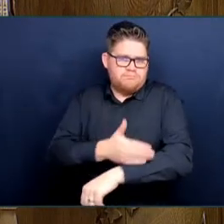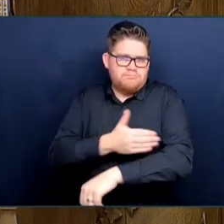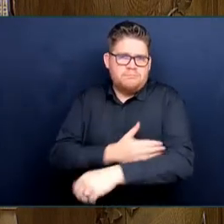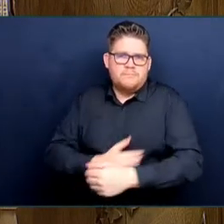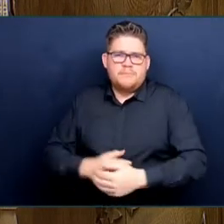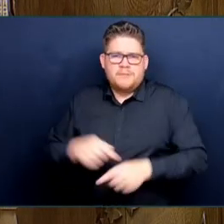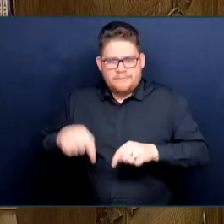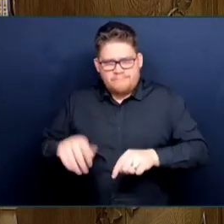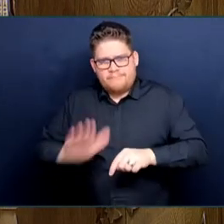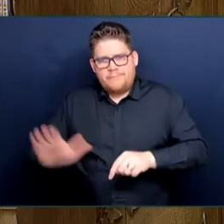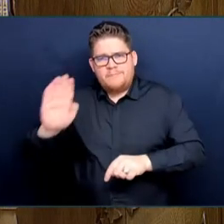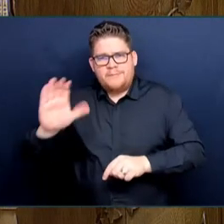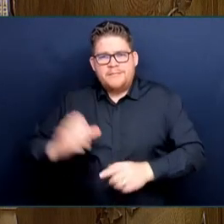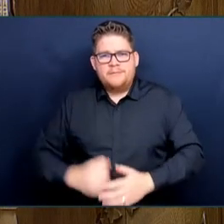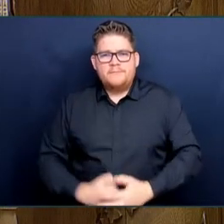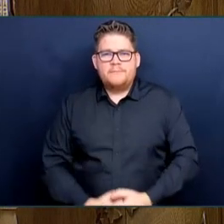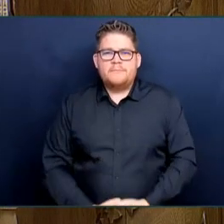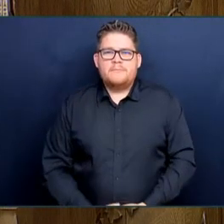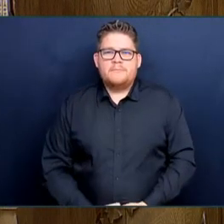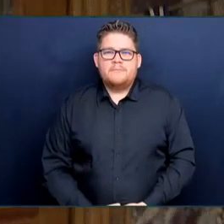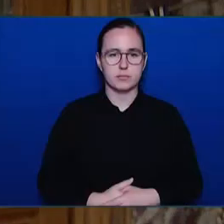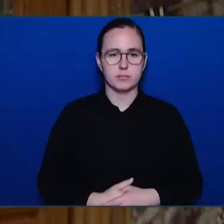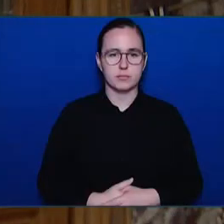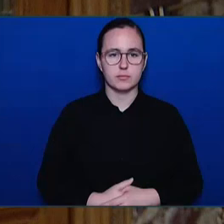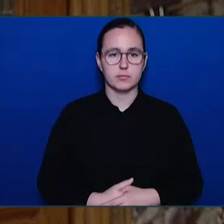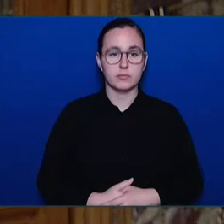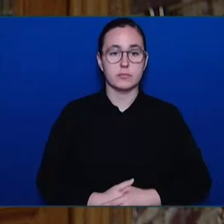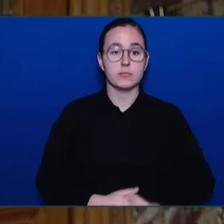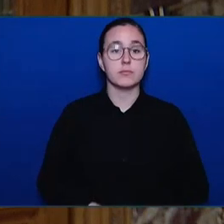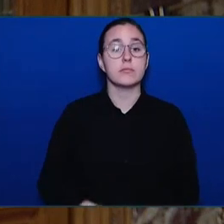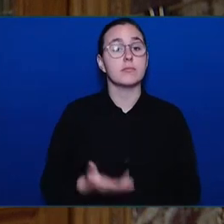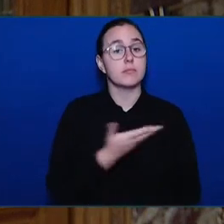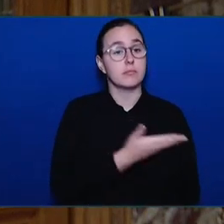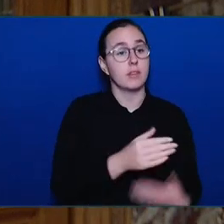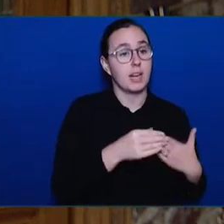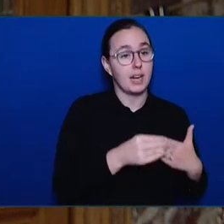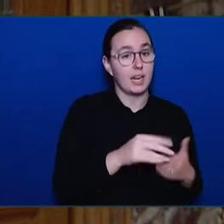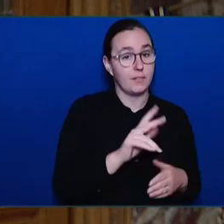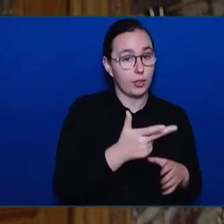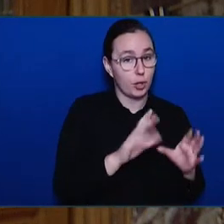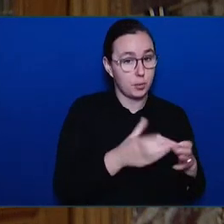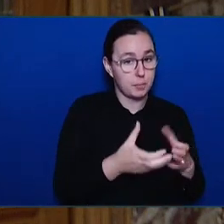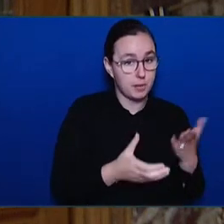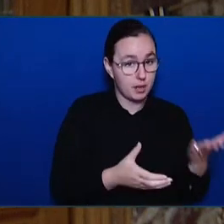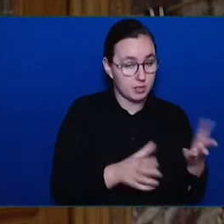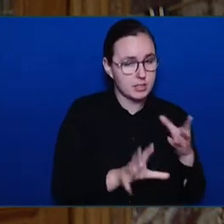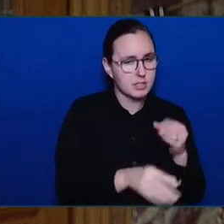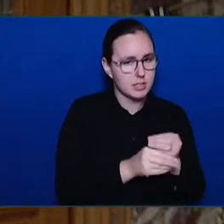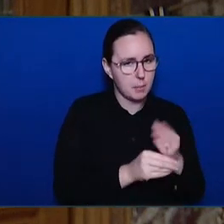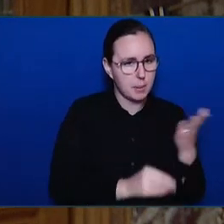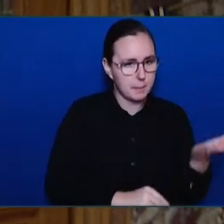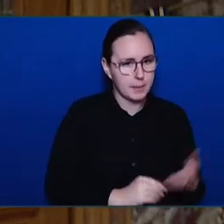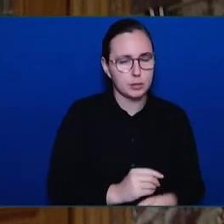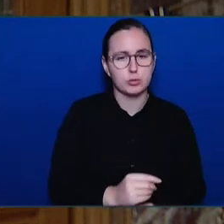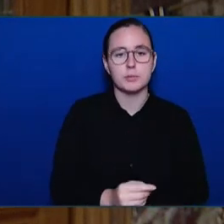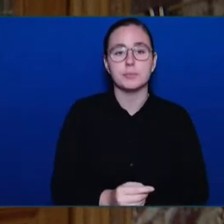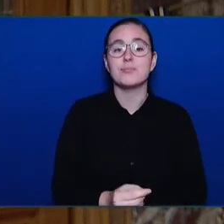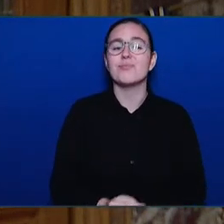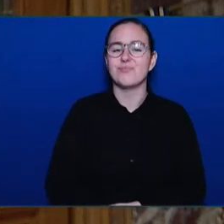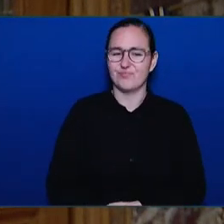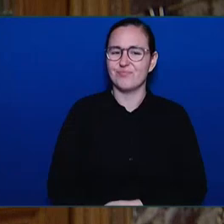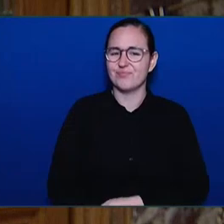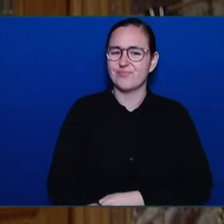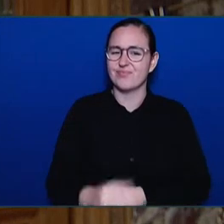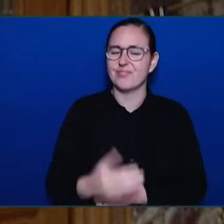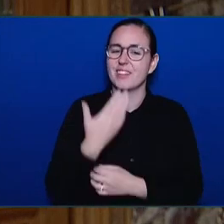Leader of the Third Party Supplemental. Thank you, Honourable Speaker. And it's very interesting to me because the difference